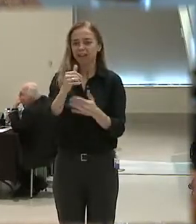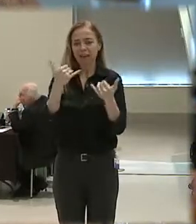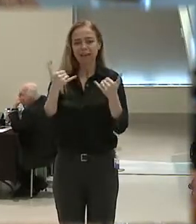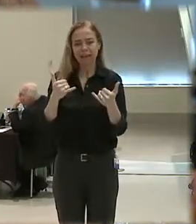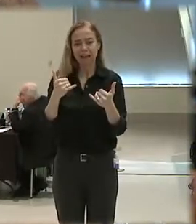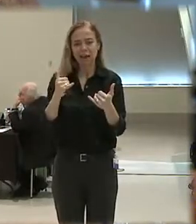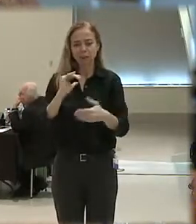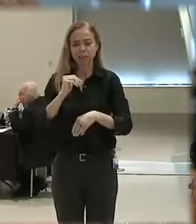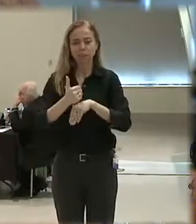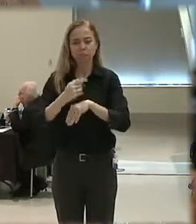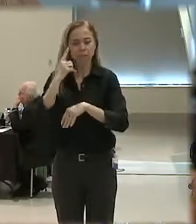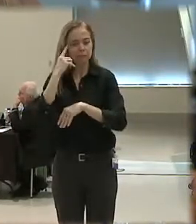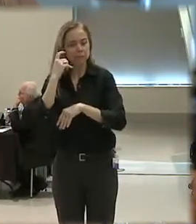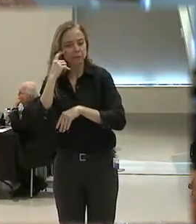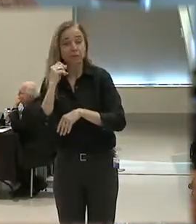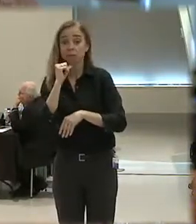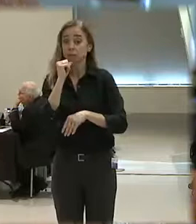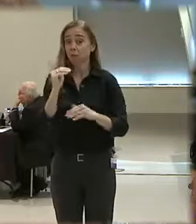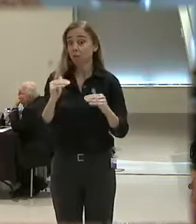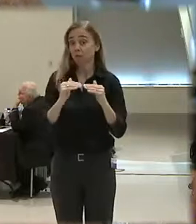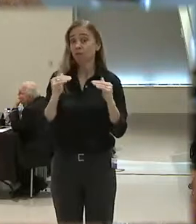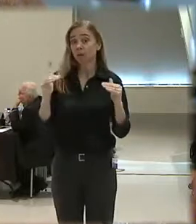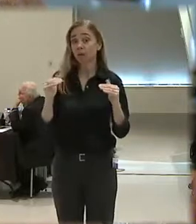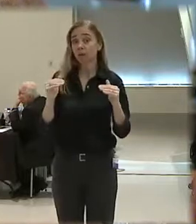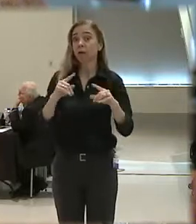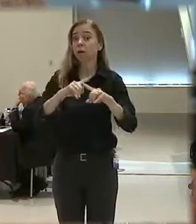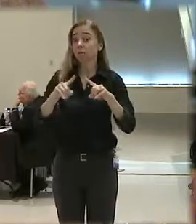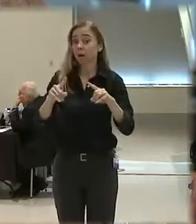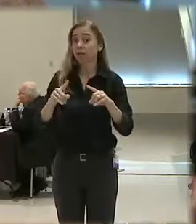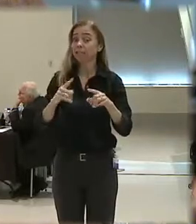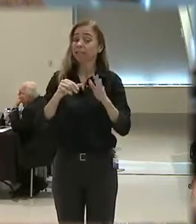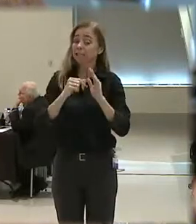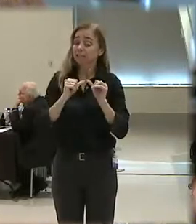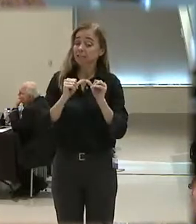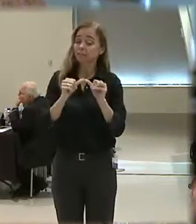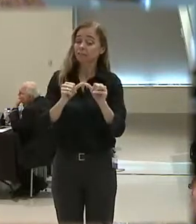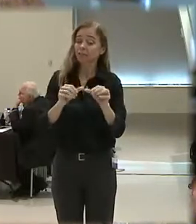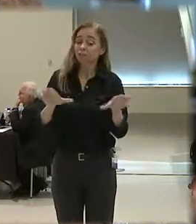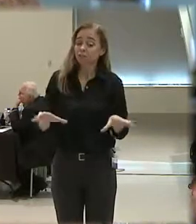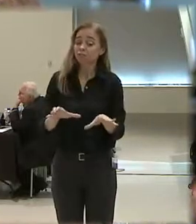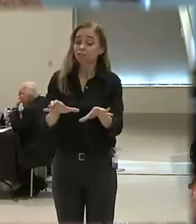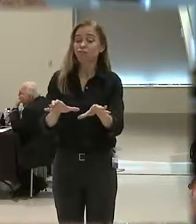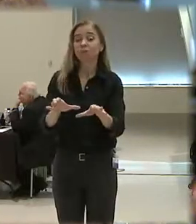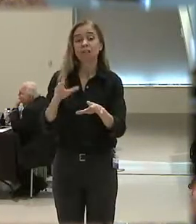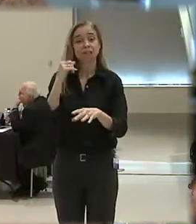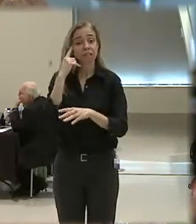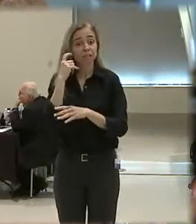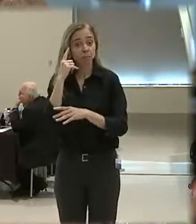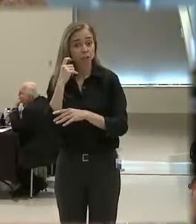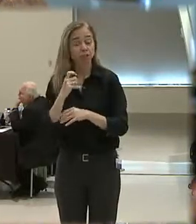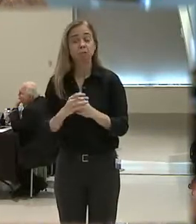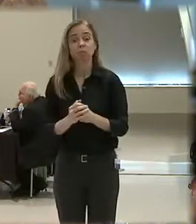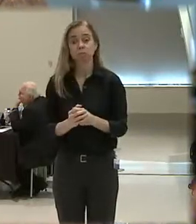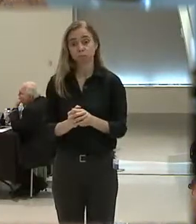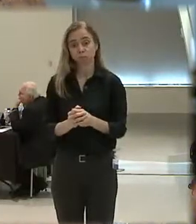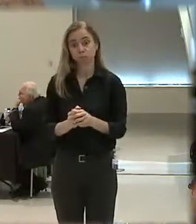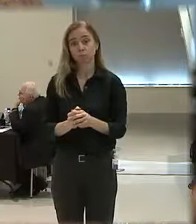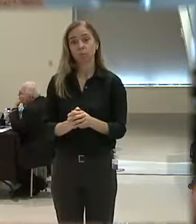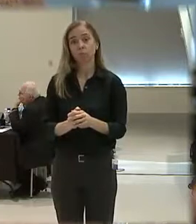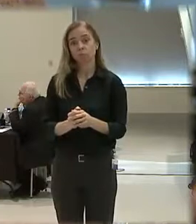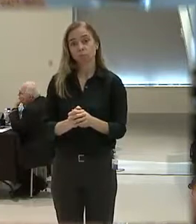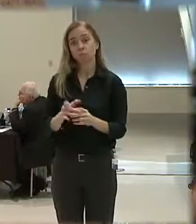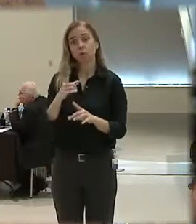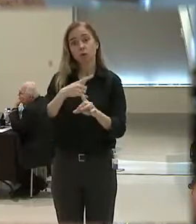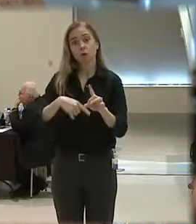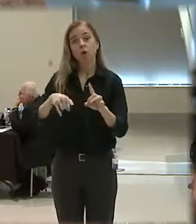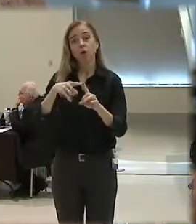which is sometimes unfair, but we fuel that suspicion. One way that it could be done is that, in this day and age,